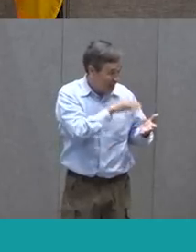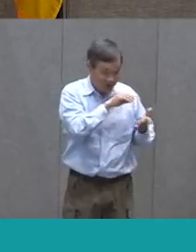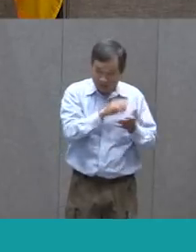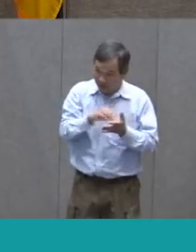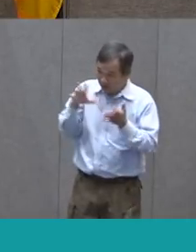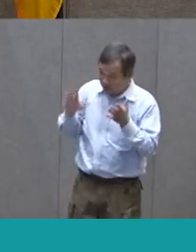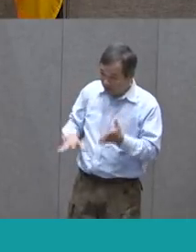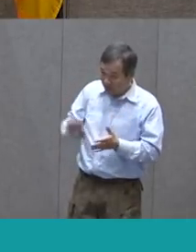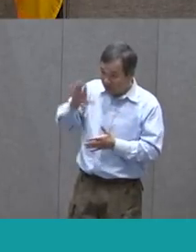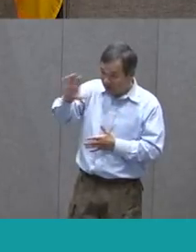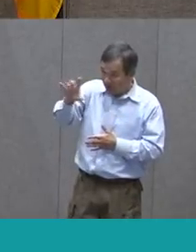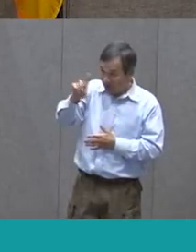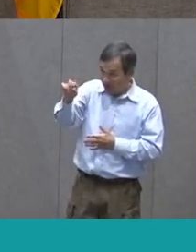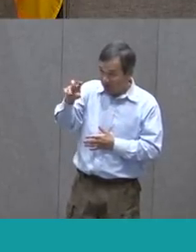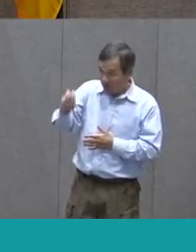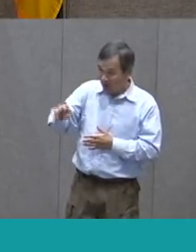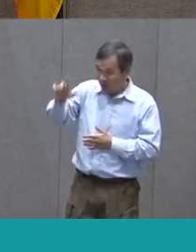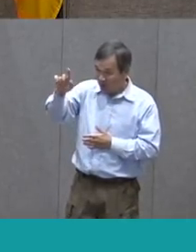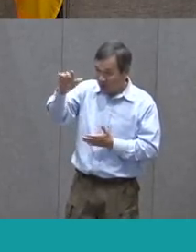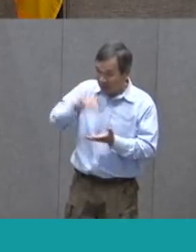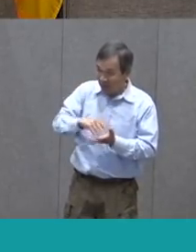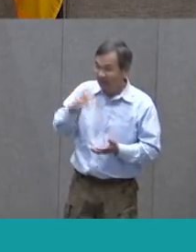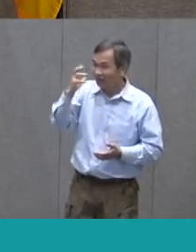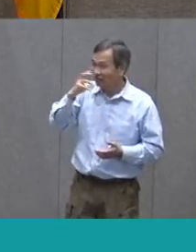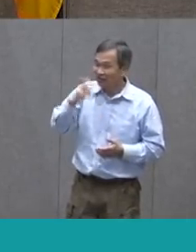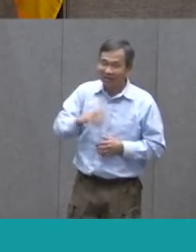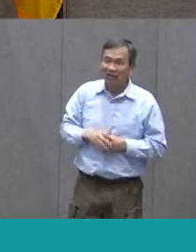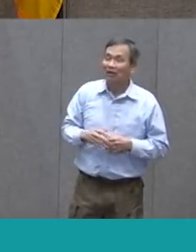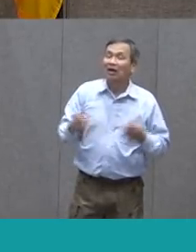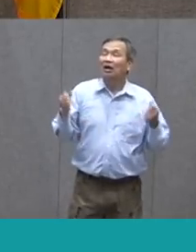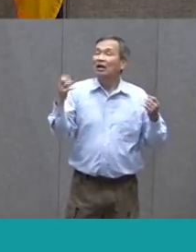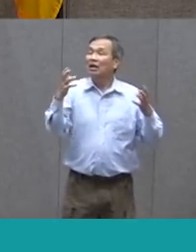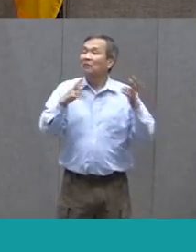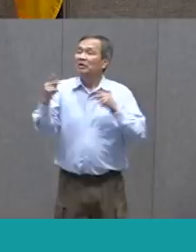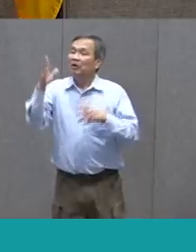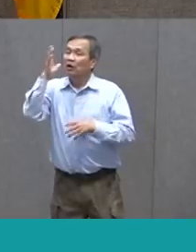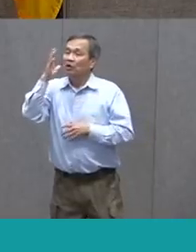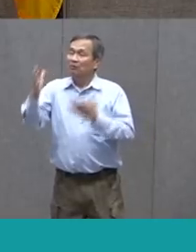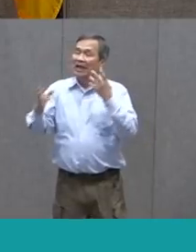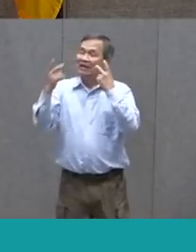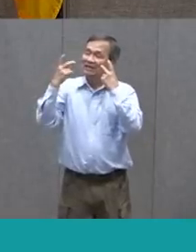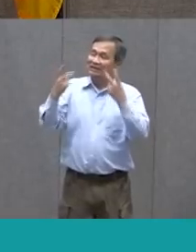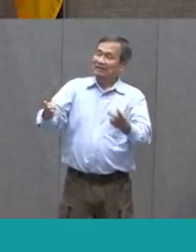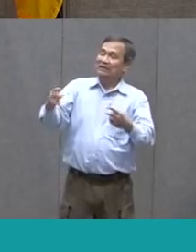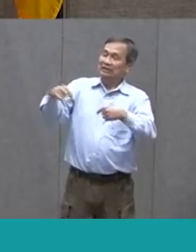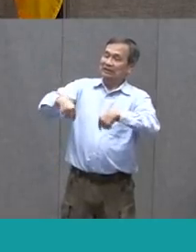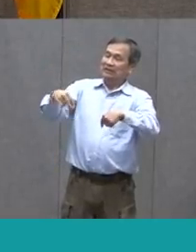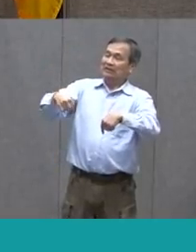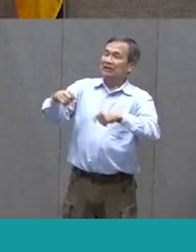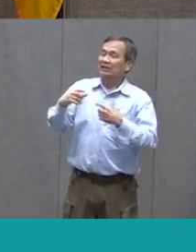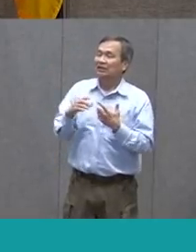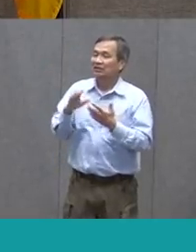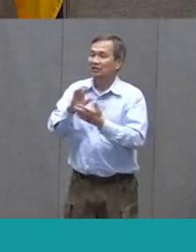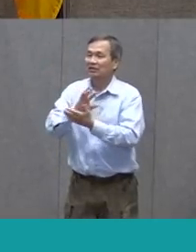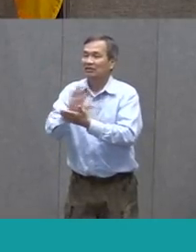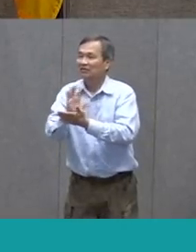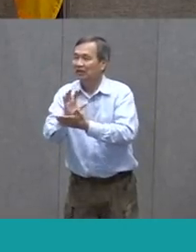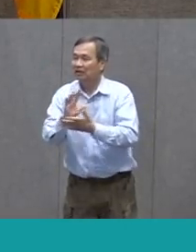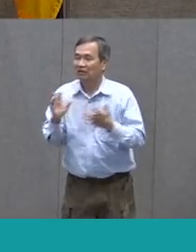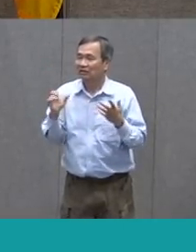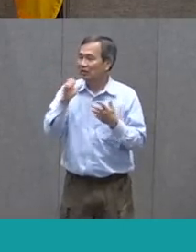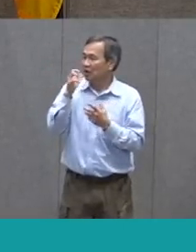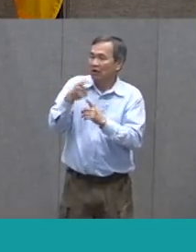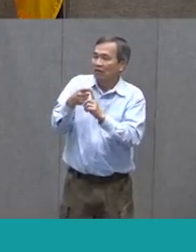zone alone. Now, we've got a lot of people who are viewing that aren't from Albuquerque. So they may not know about the zones, and they may not know about how